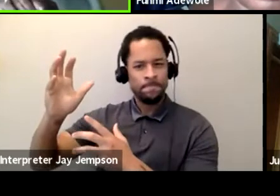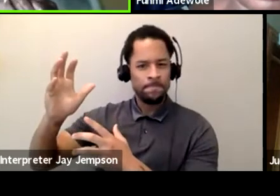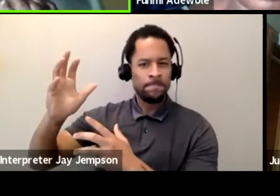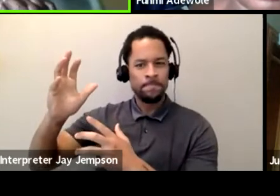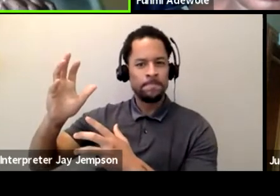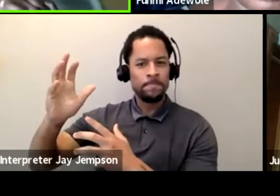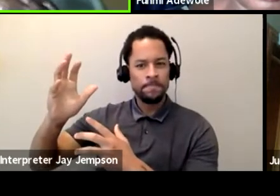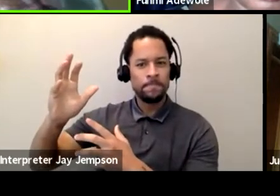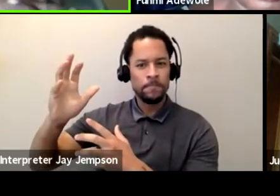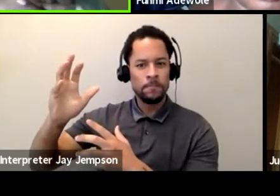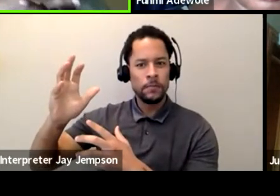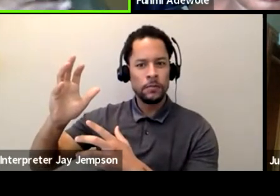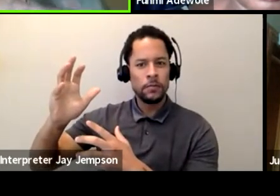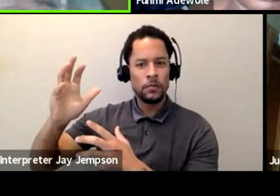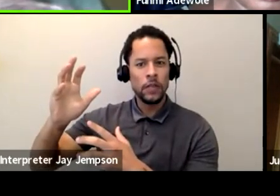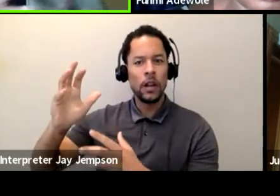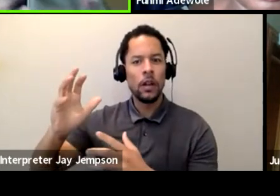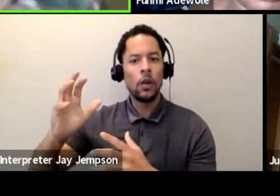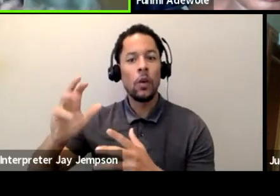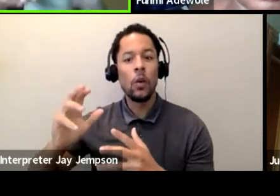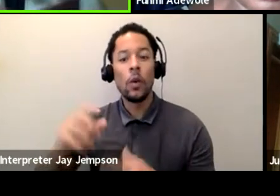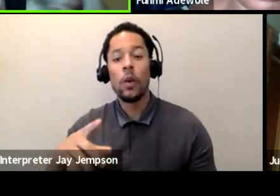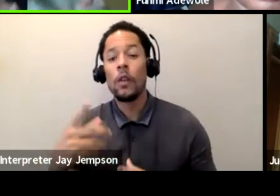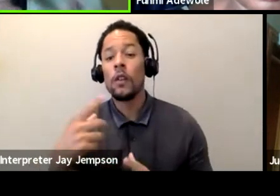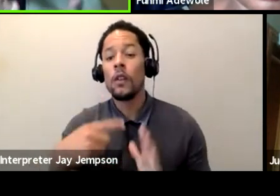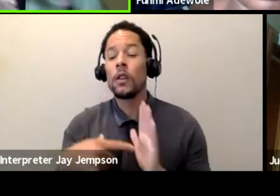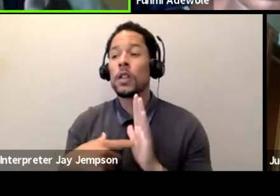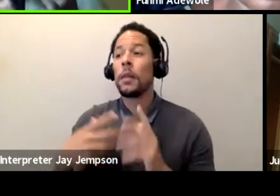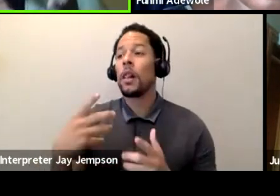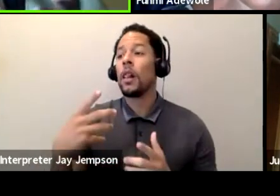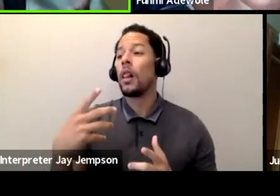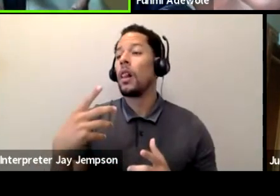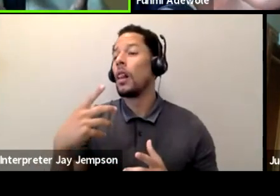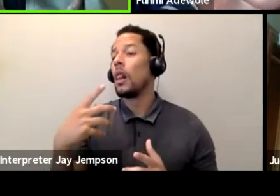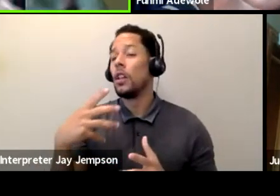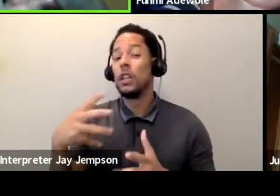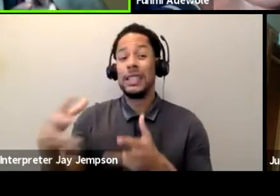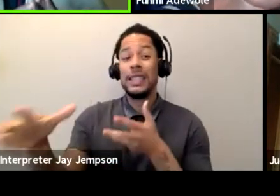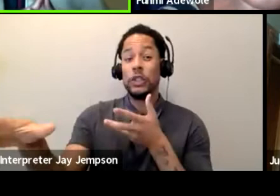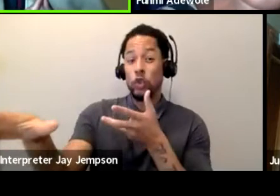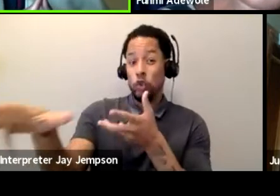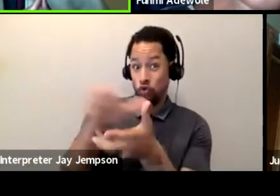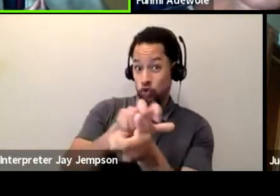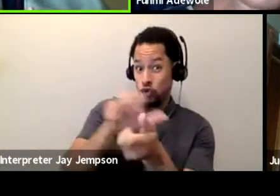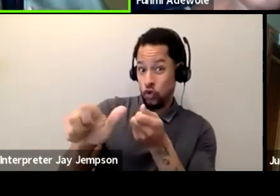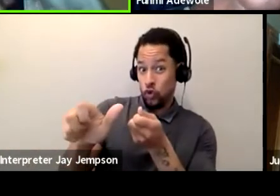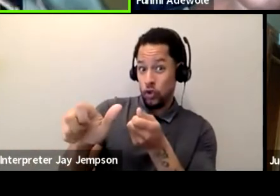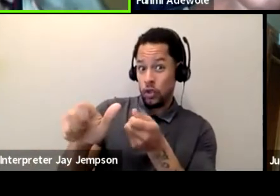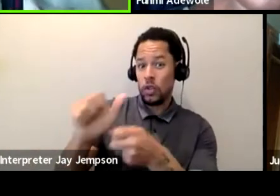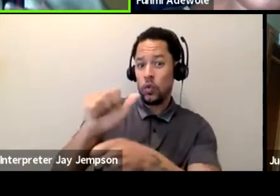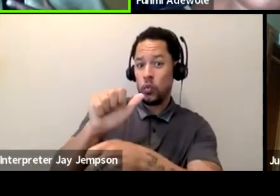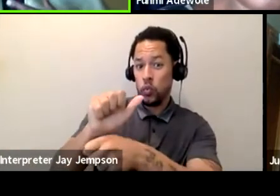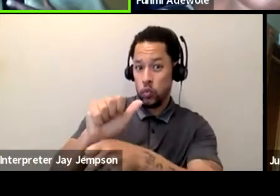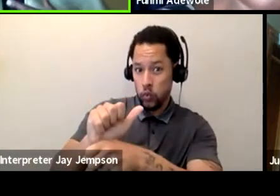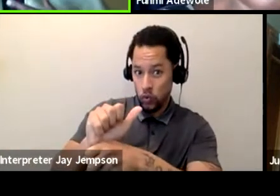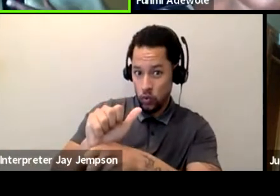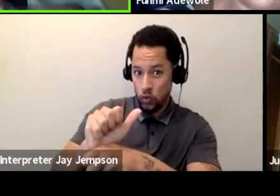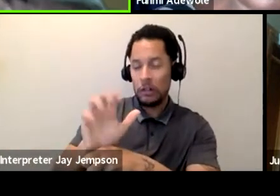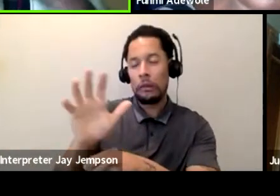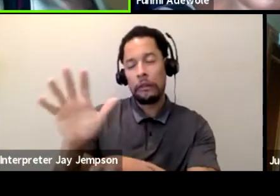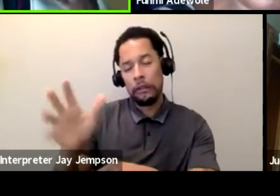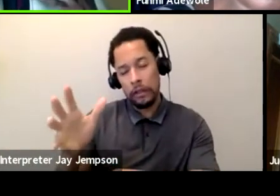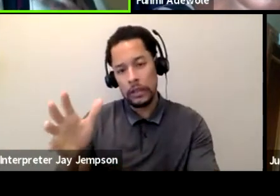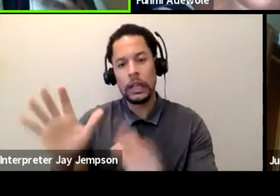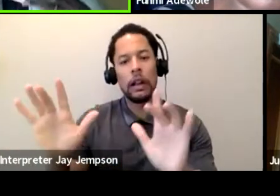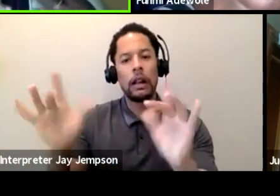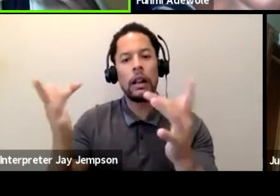in a very, you know, shallow, sort of nice way. You know, let's have this and let the lights